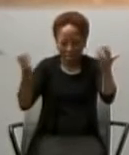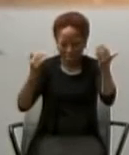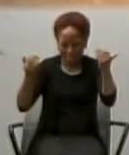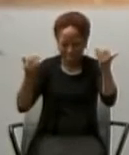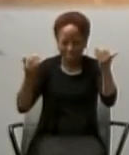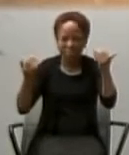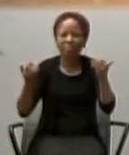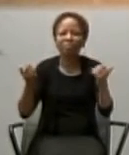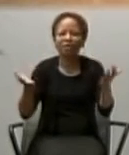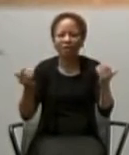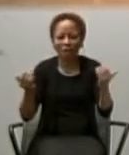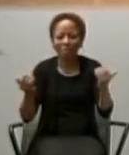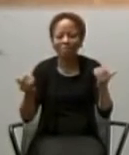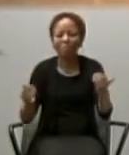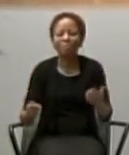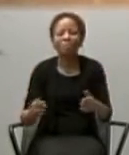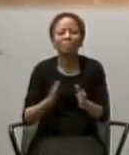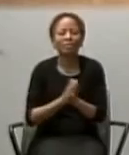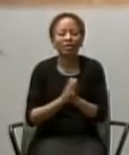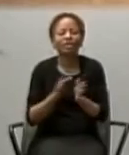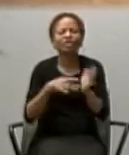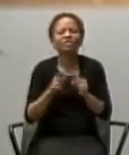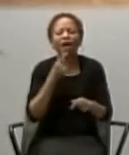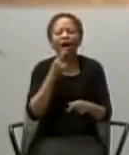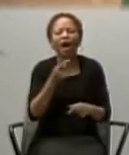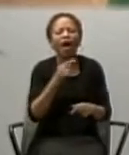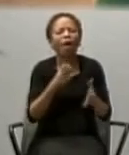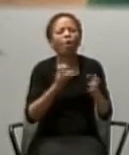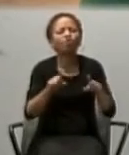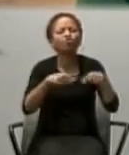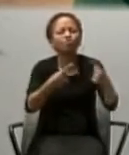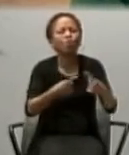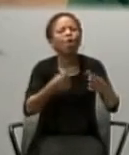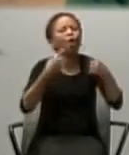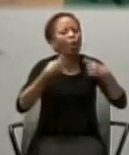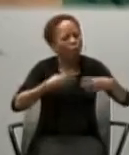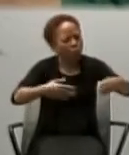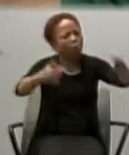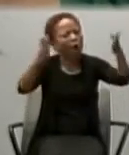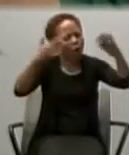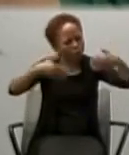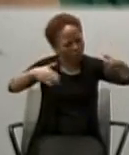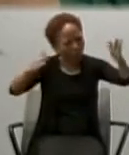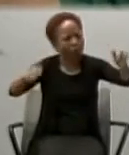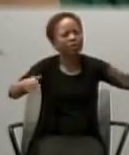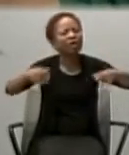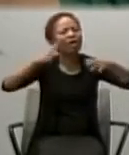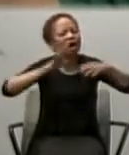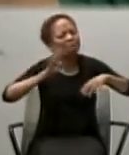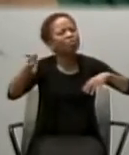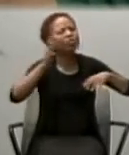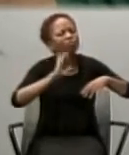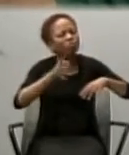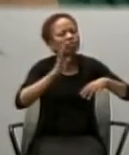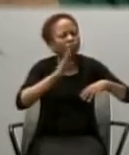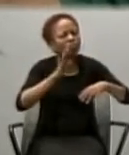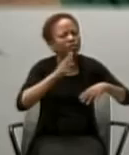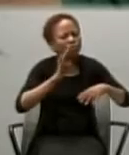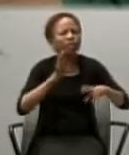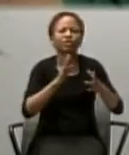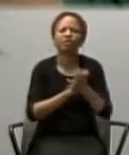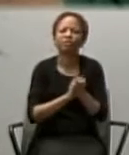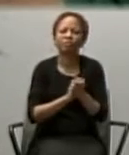out to spread his message. And the word, in English, apostles, comes from the Greek,